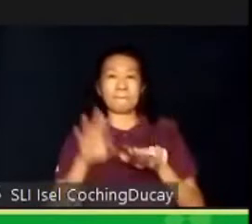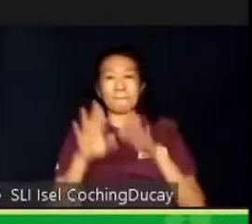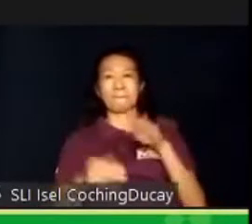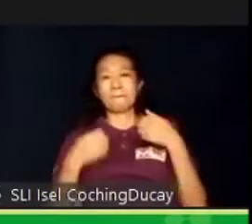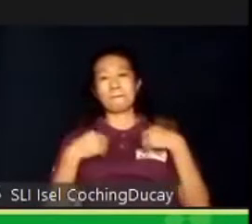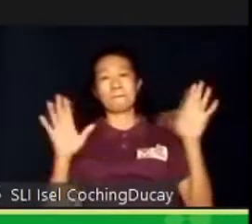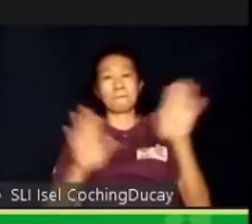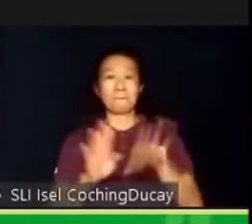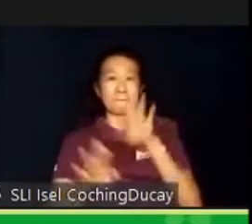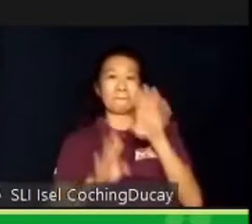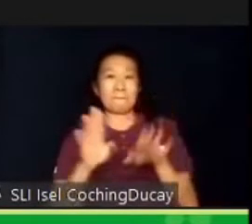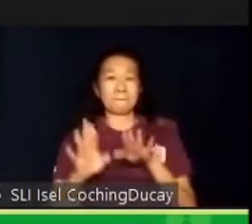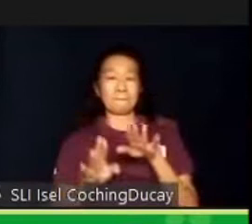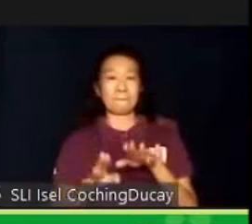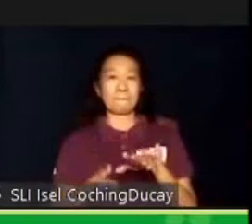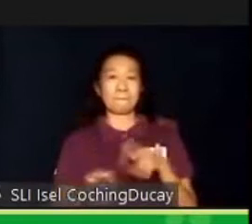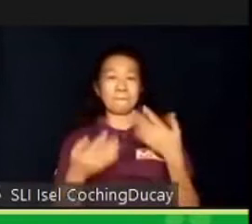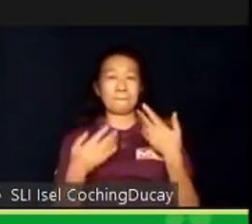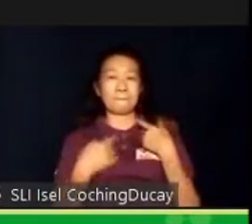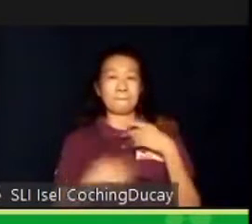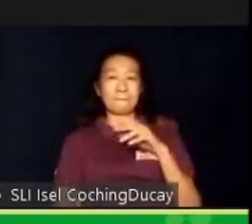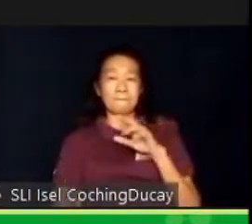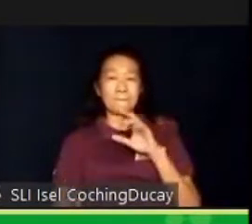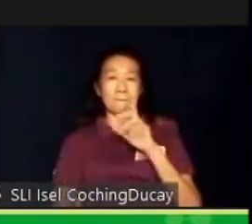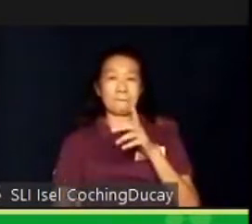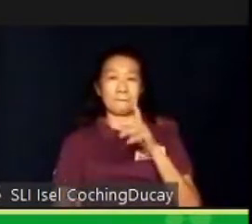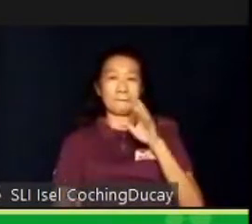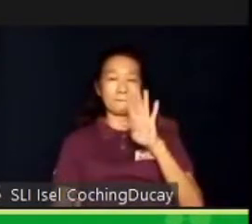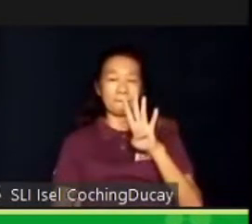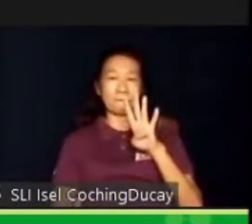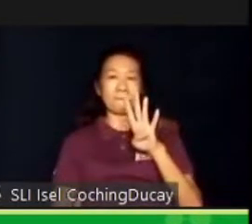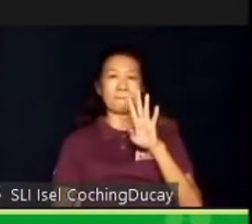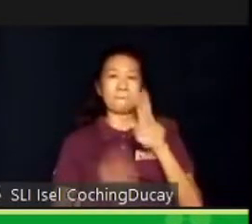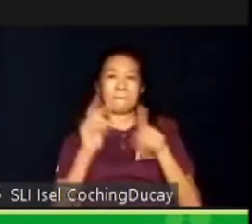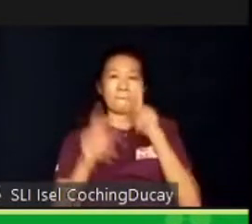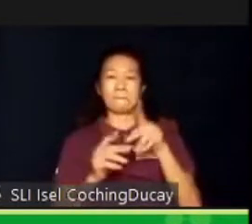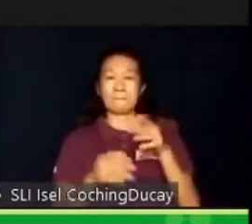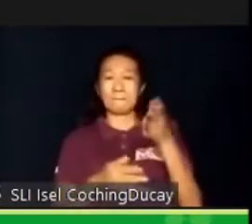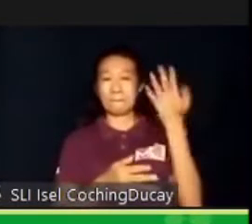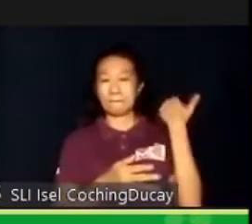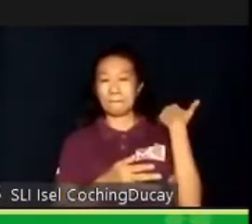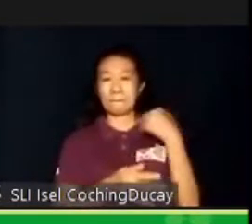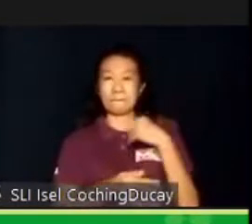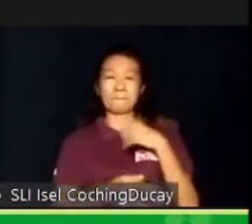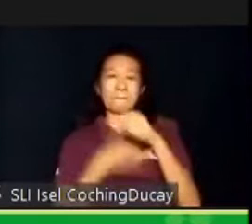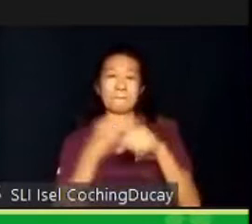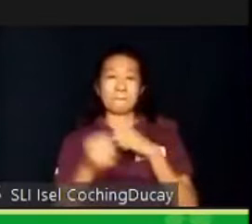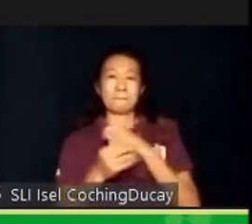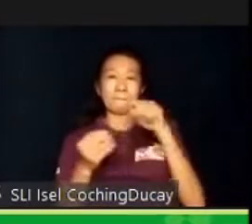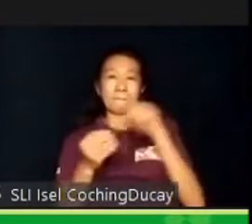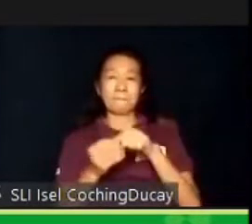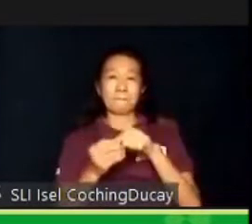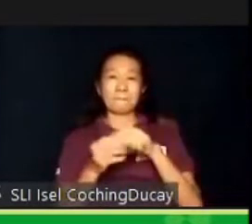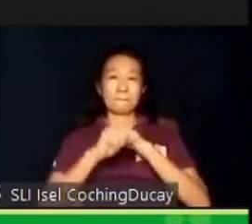Walk. You know, we got 24,000 people last year. And the recall really is about this